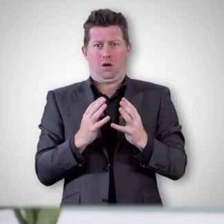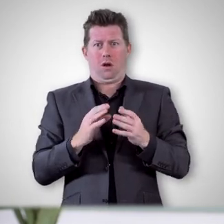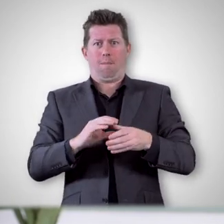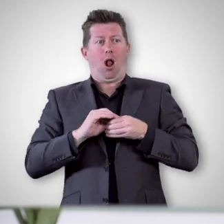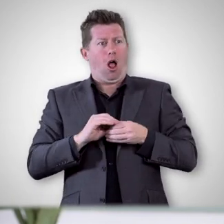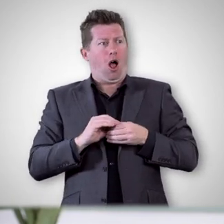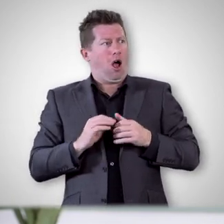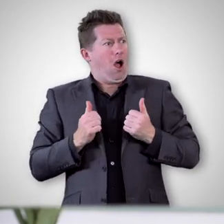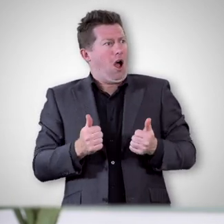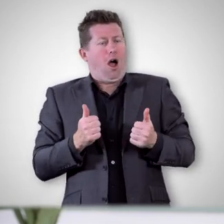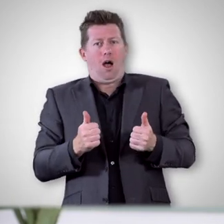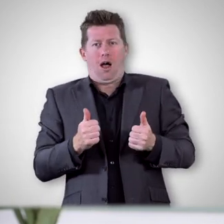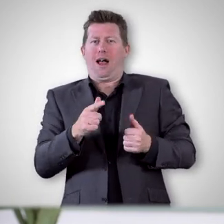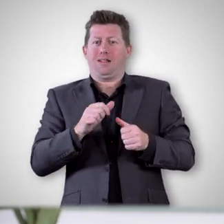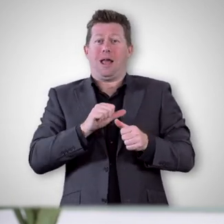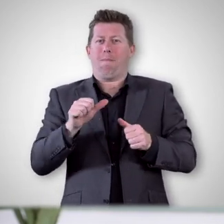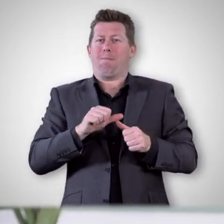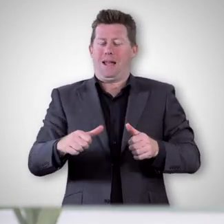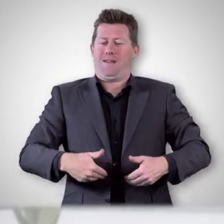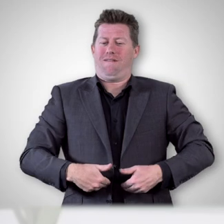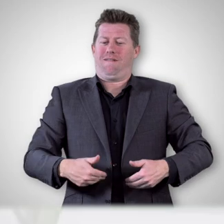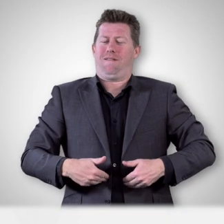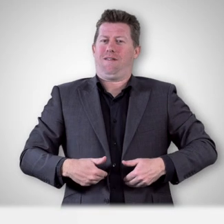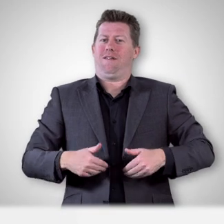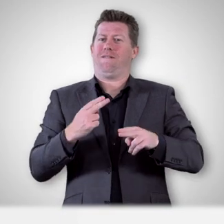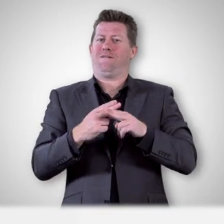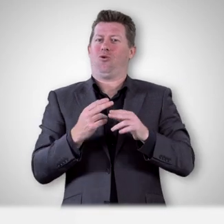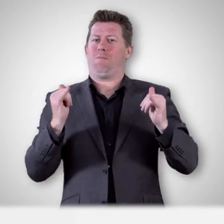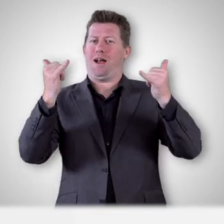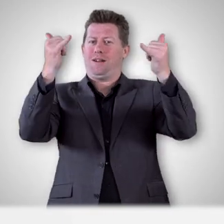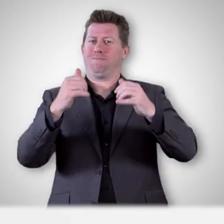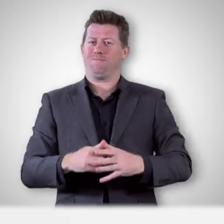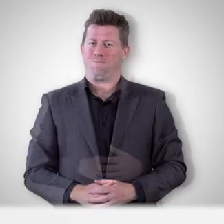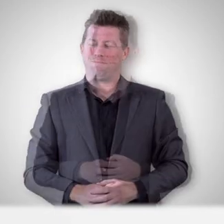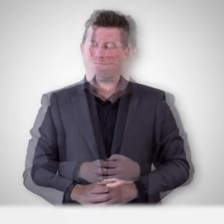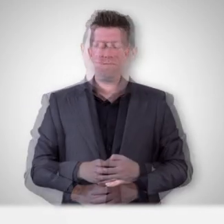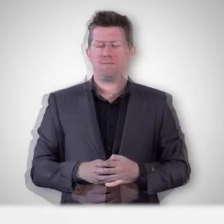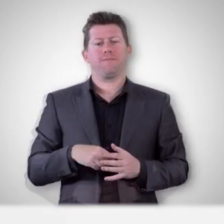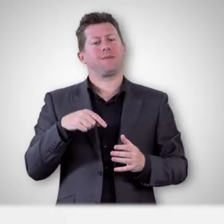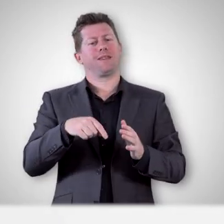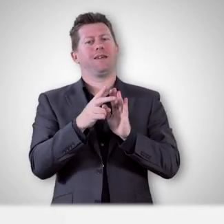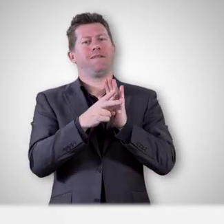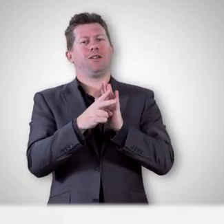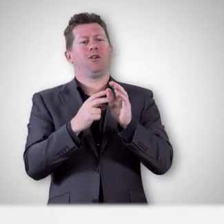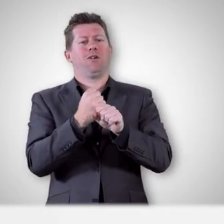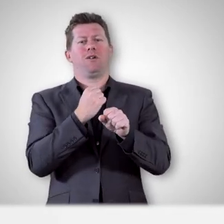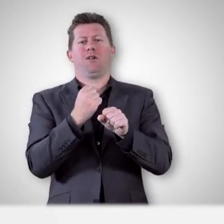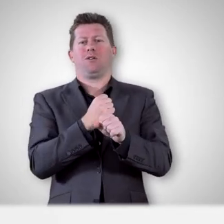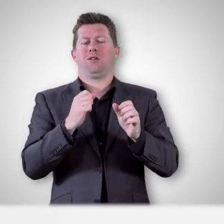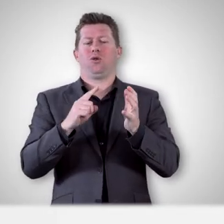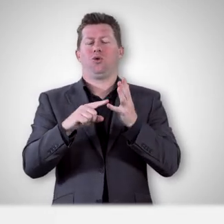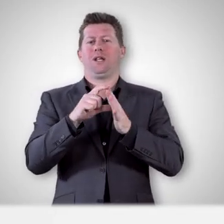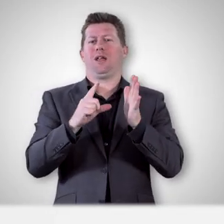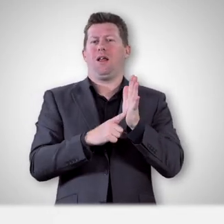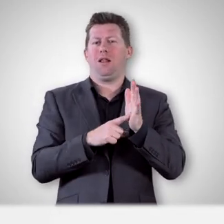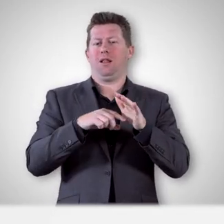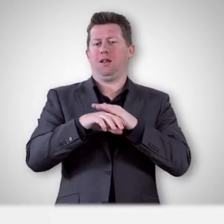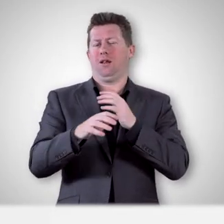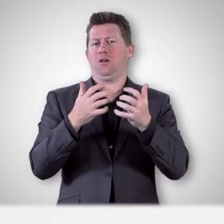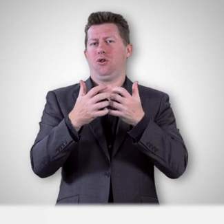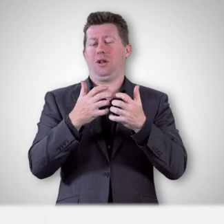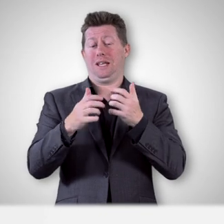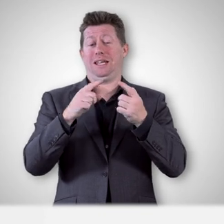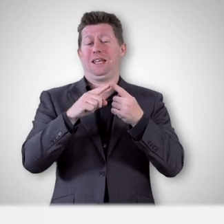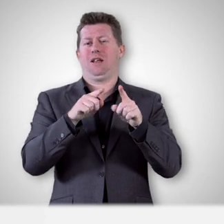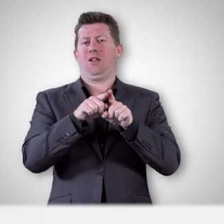a heck of a lot better for the party. This video was produced for the Universal Design for Learning and Tertiary Education